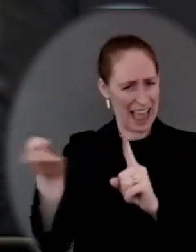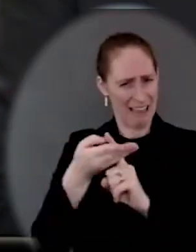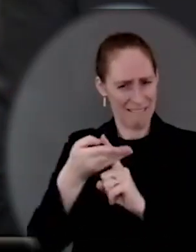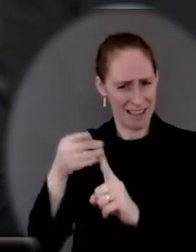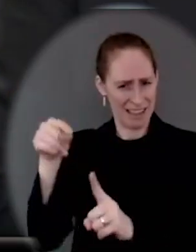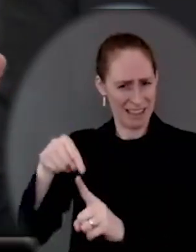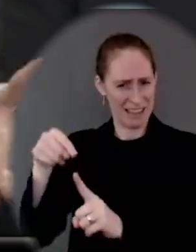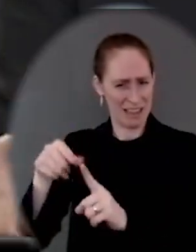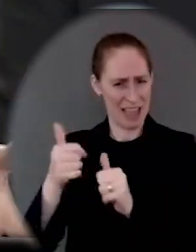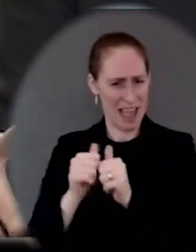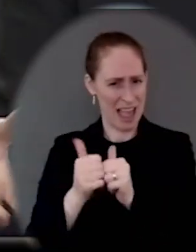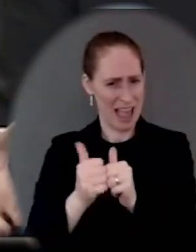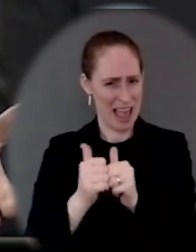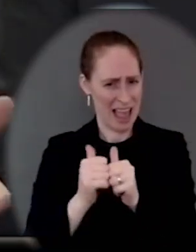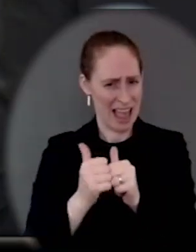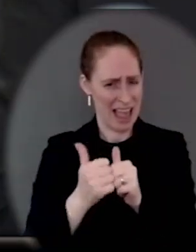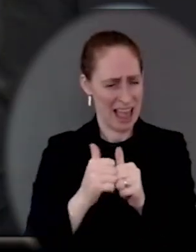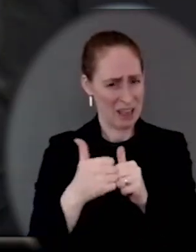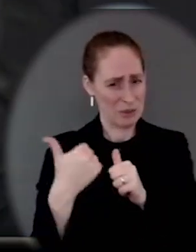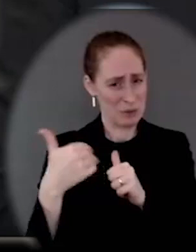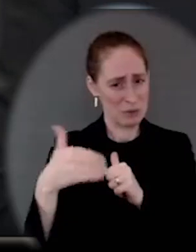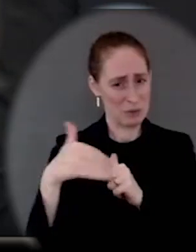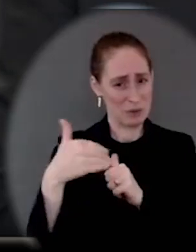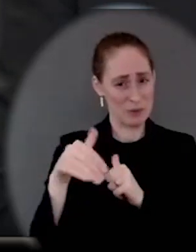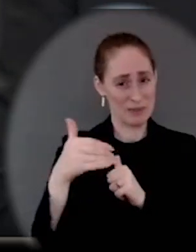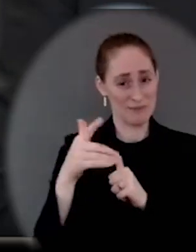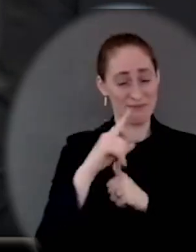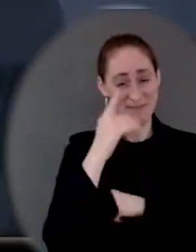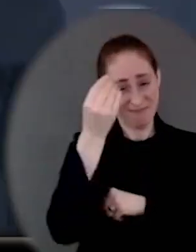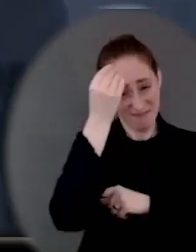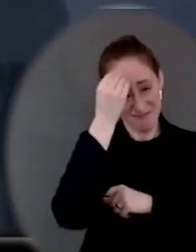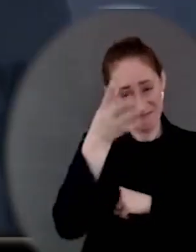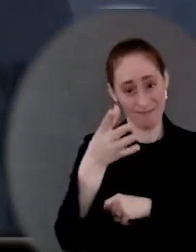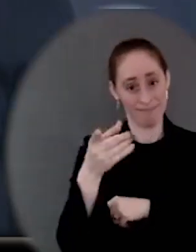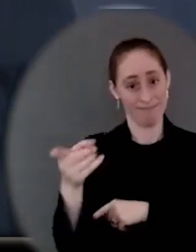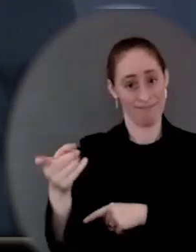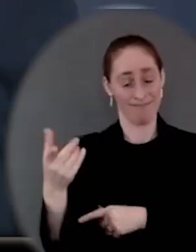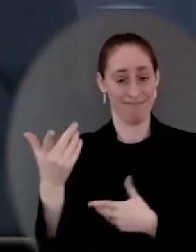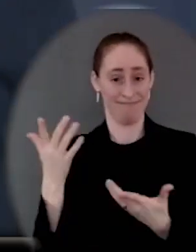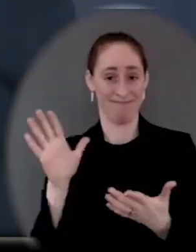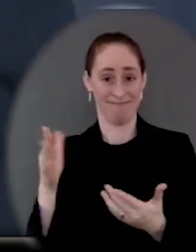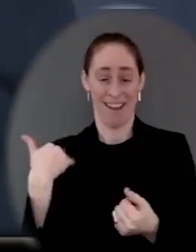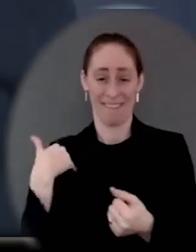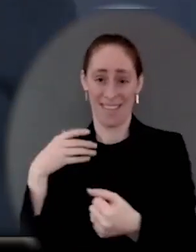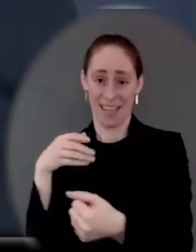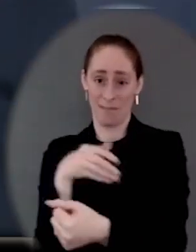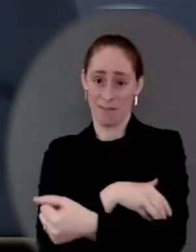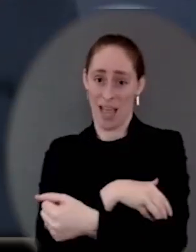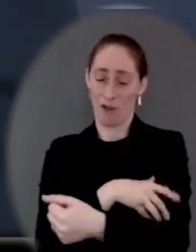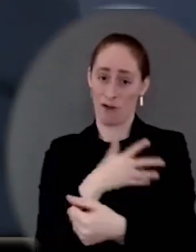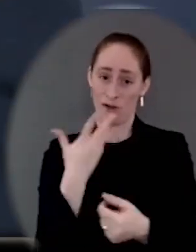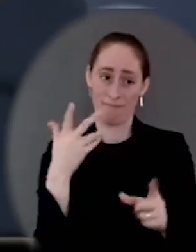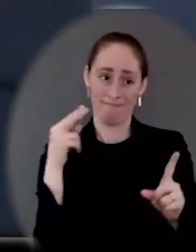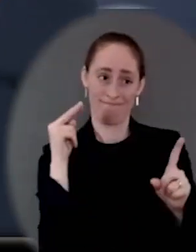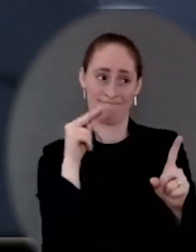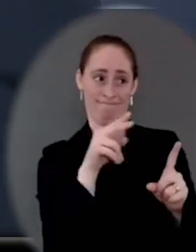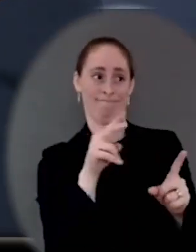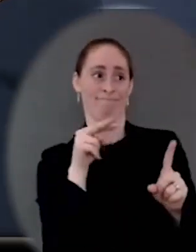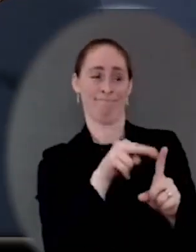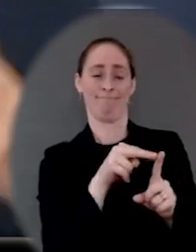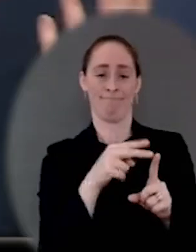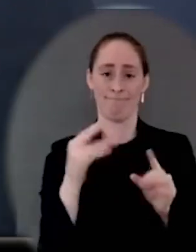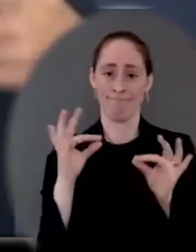resonates with the Senator, given his long-held positions here on inflation? Well, we will certainly let the Senator speak for himself. He will,